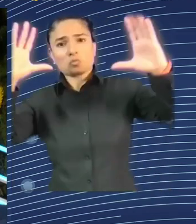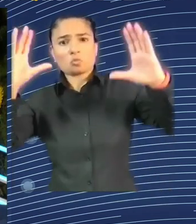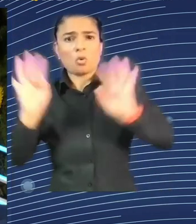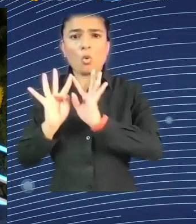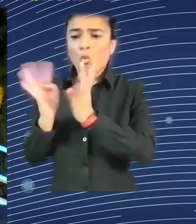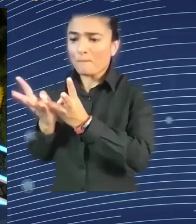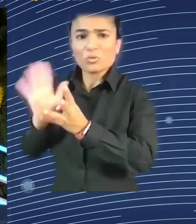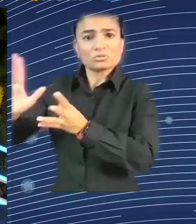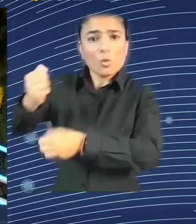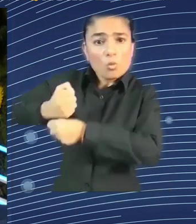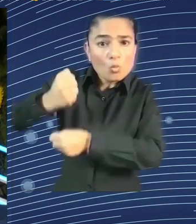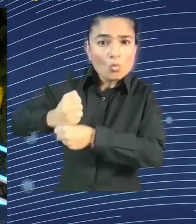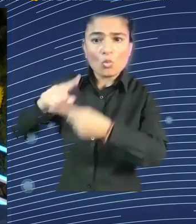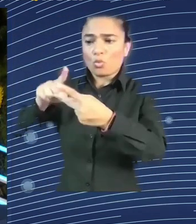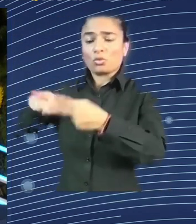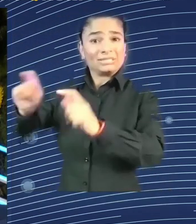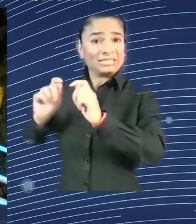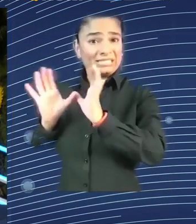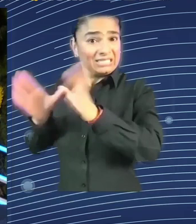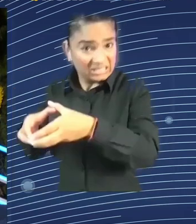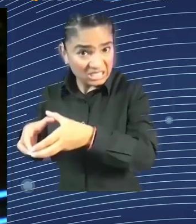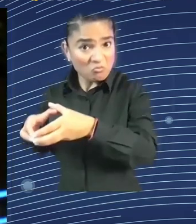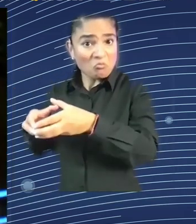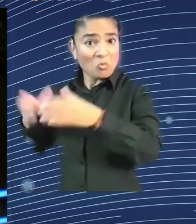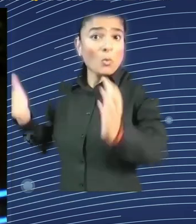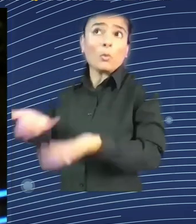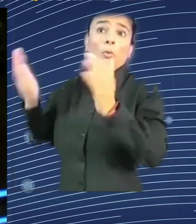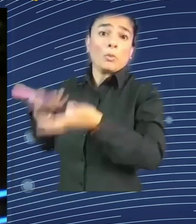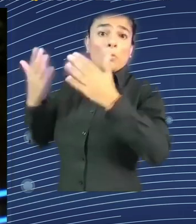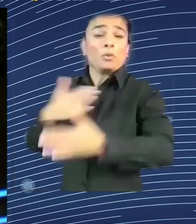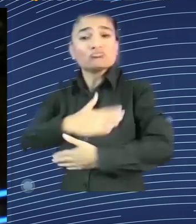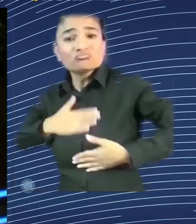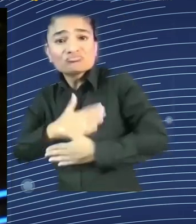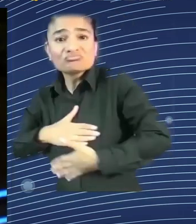more fun as a result of AI? In 25, you mean. 25.